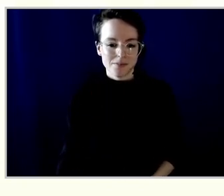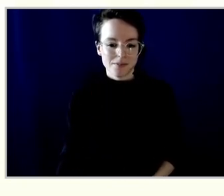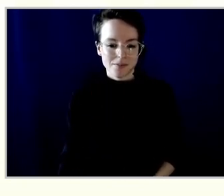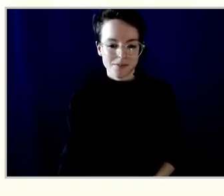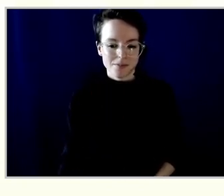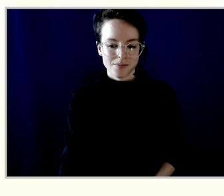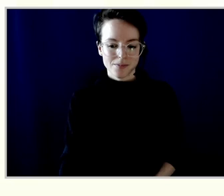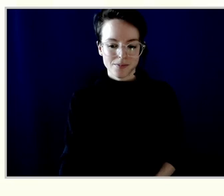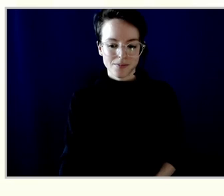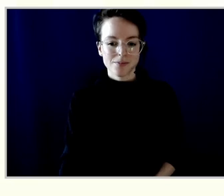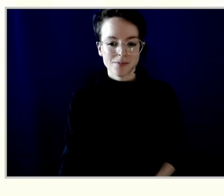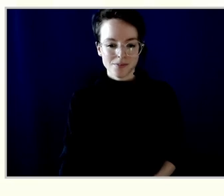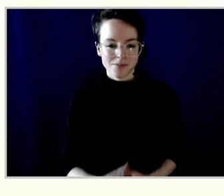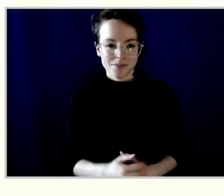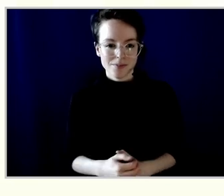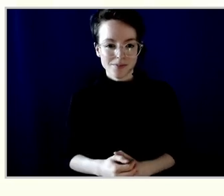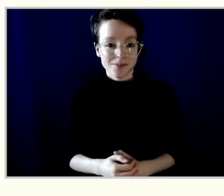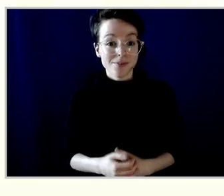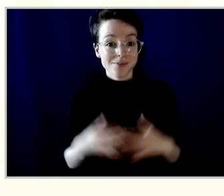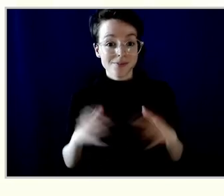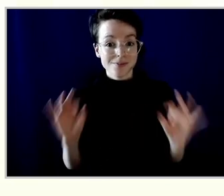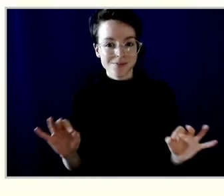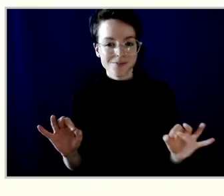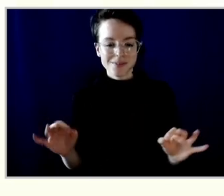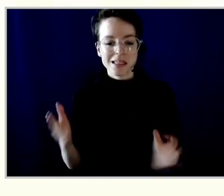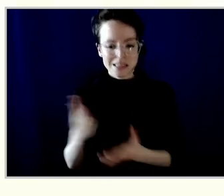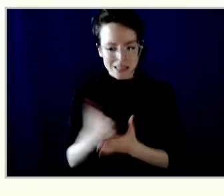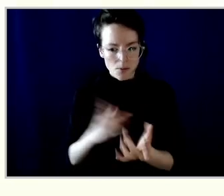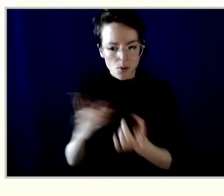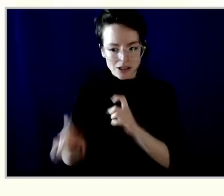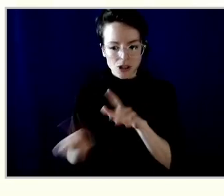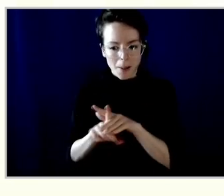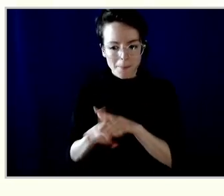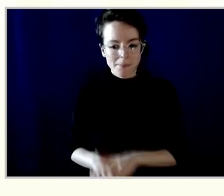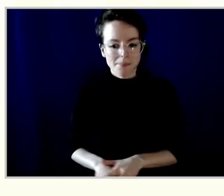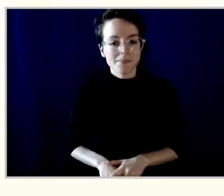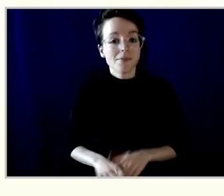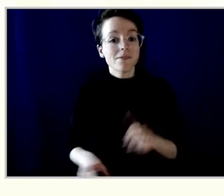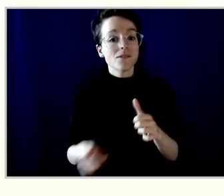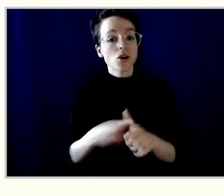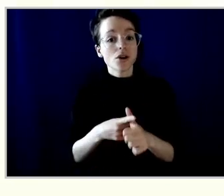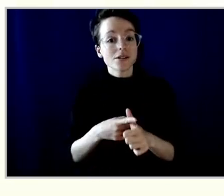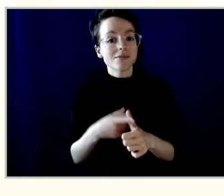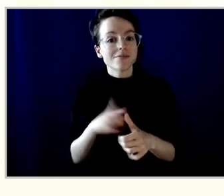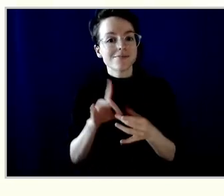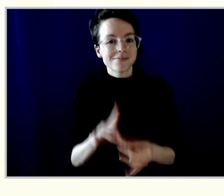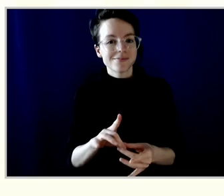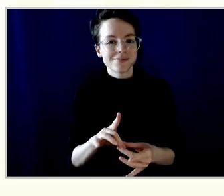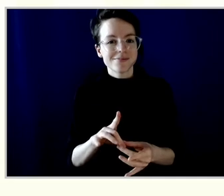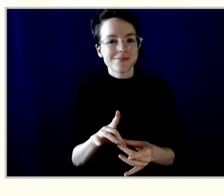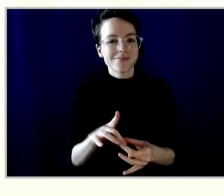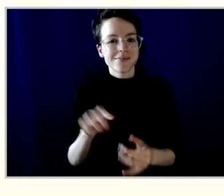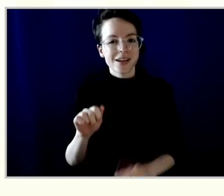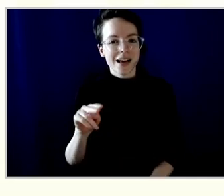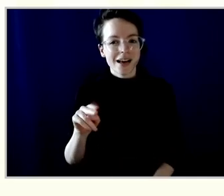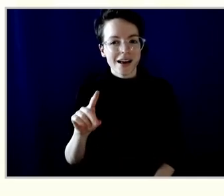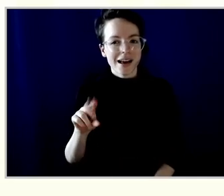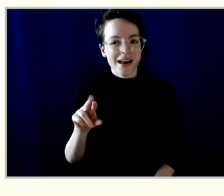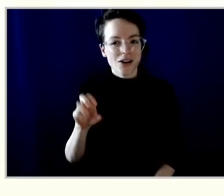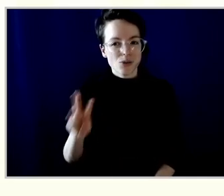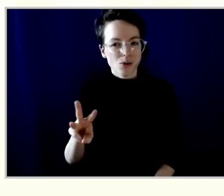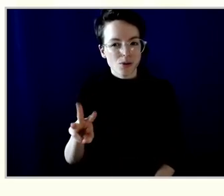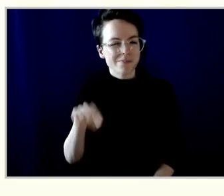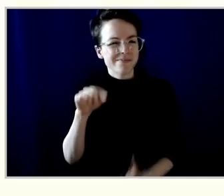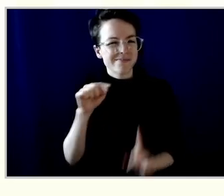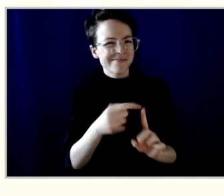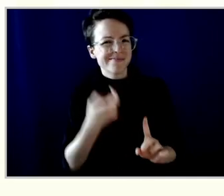So we have some questions. The first question is from Andrew. I think the person who asked about transfers to other institutions